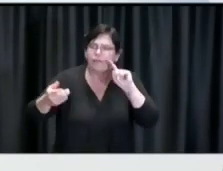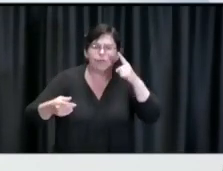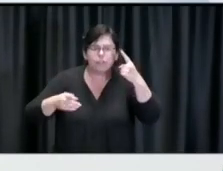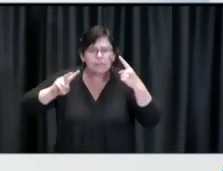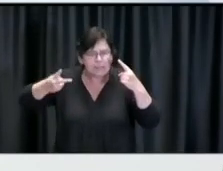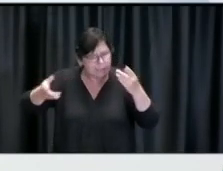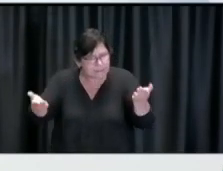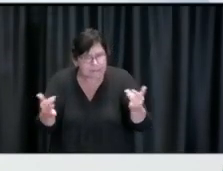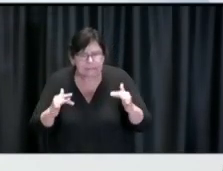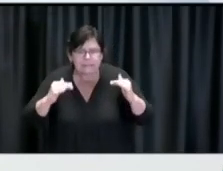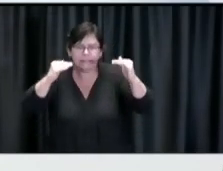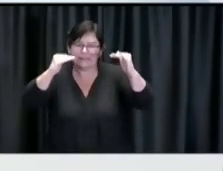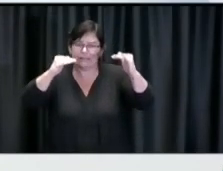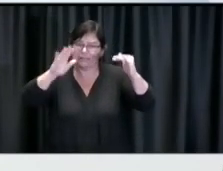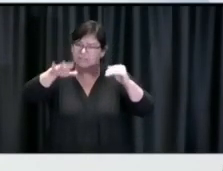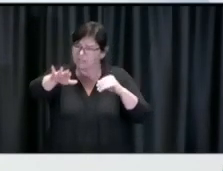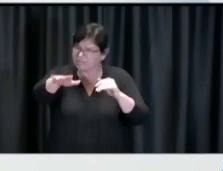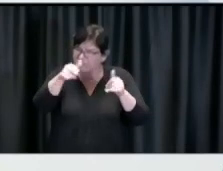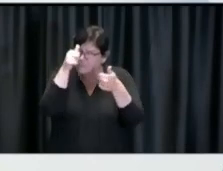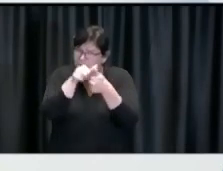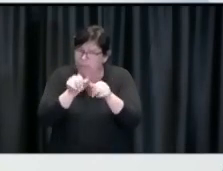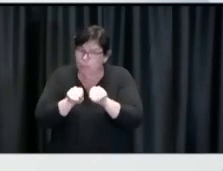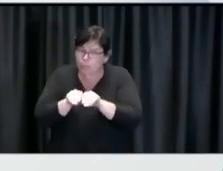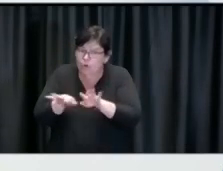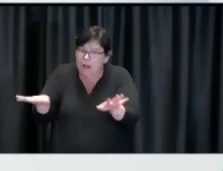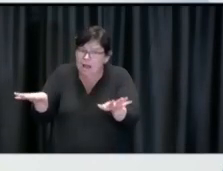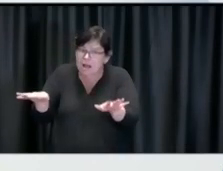quite in total control of it either.